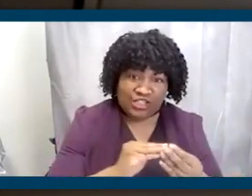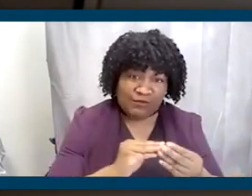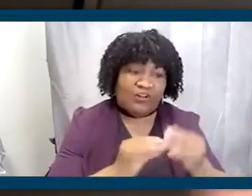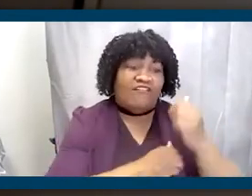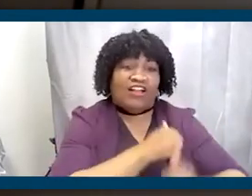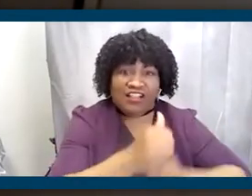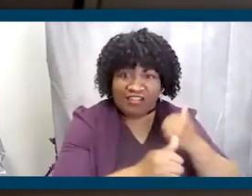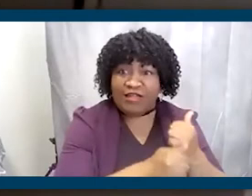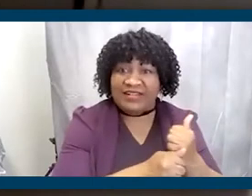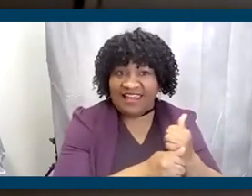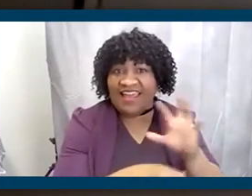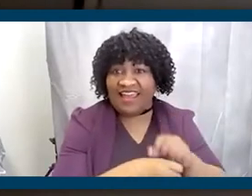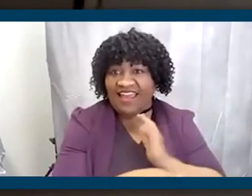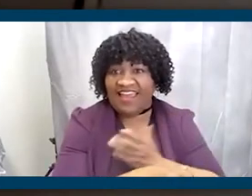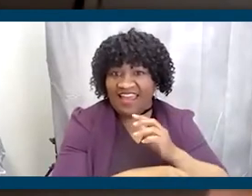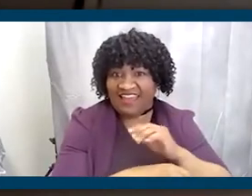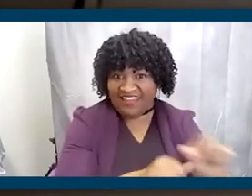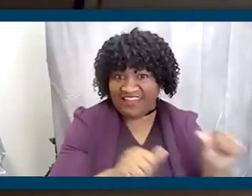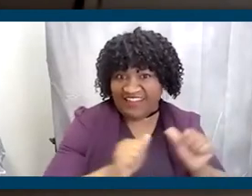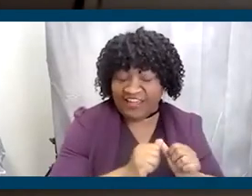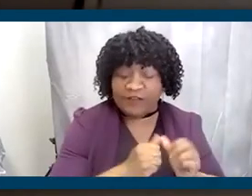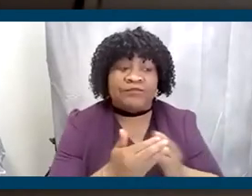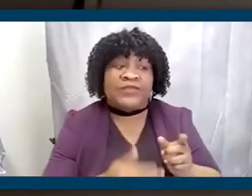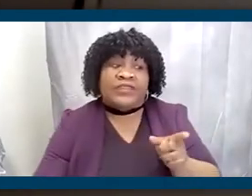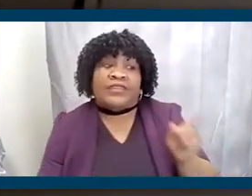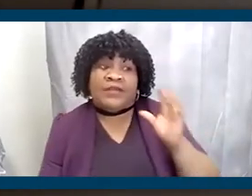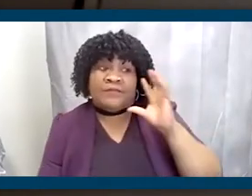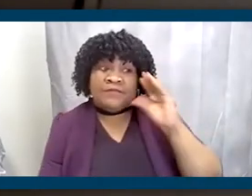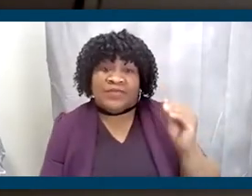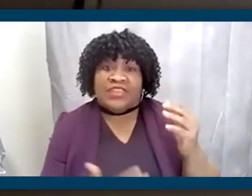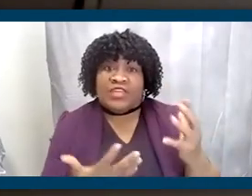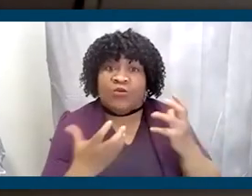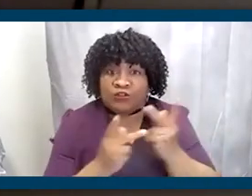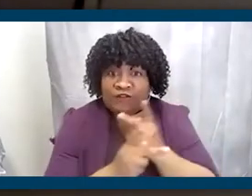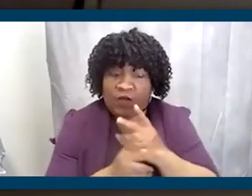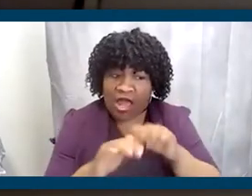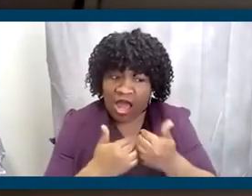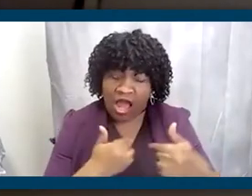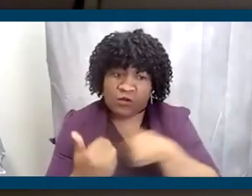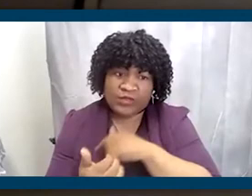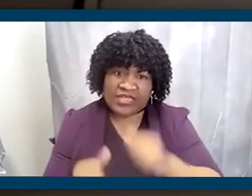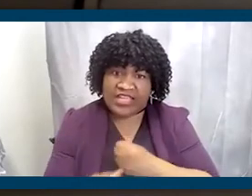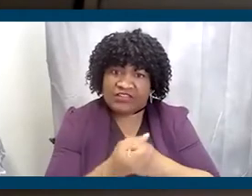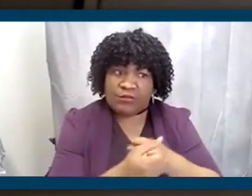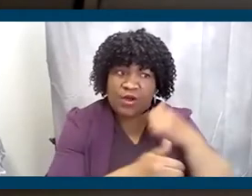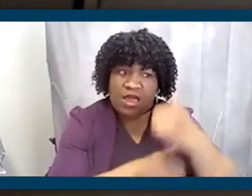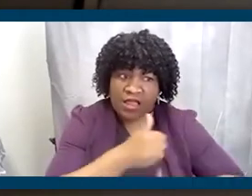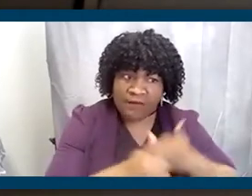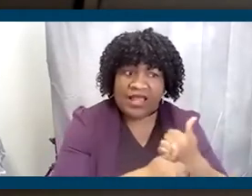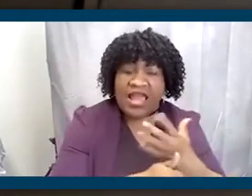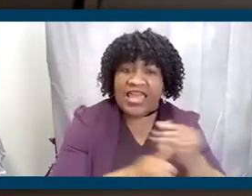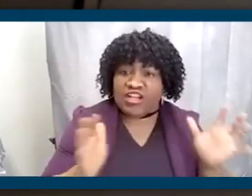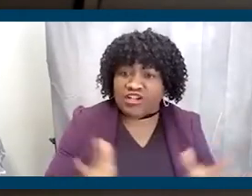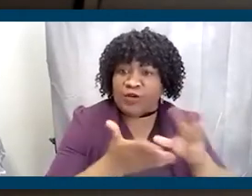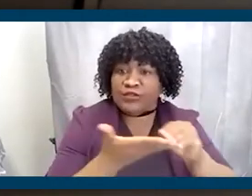in the area. And he wanted to figure out a way to support alums and current students.